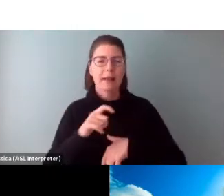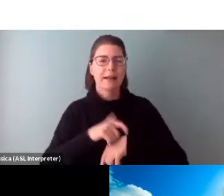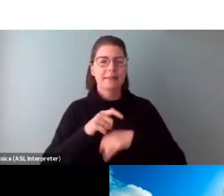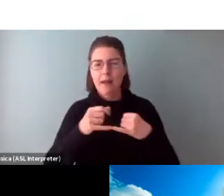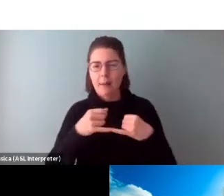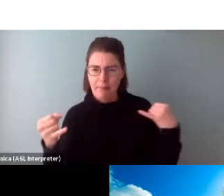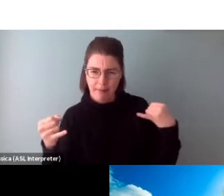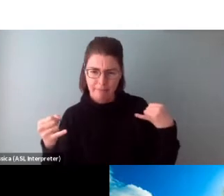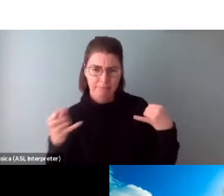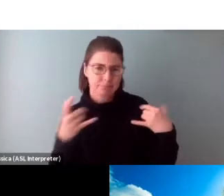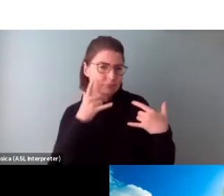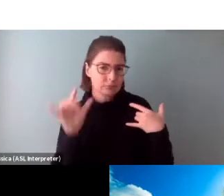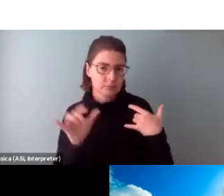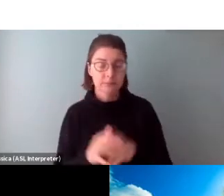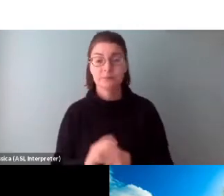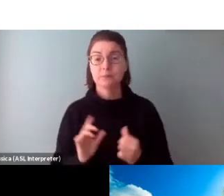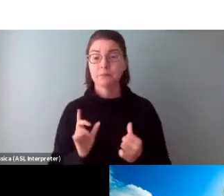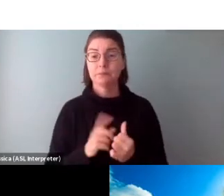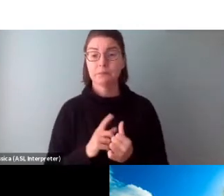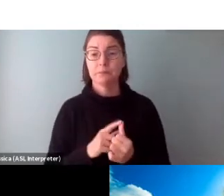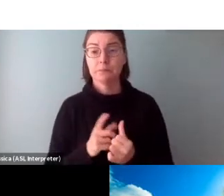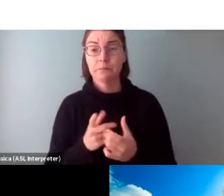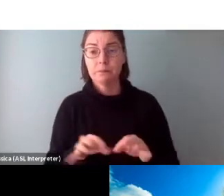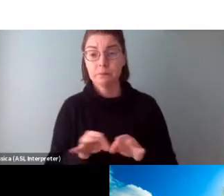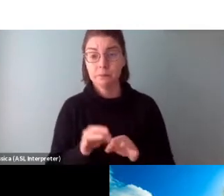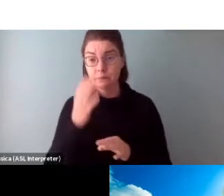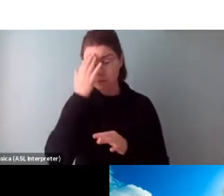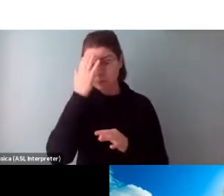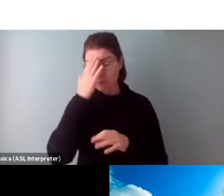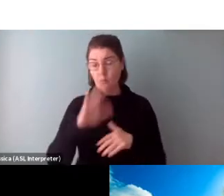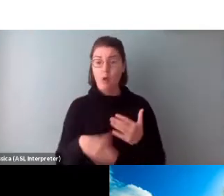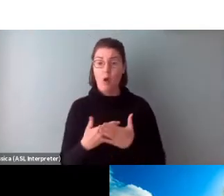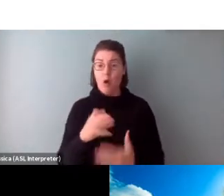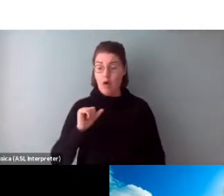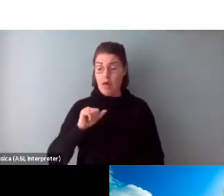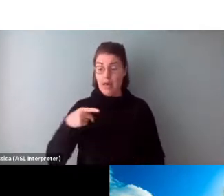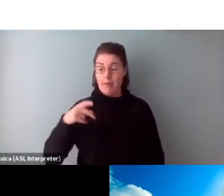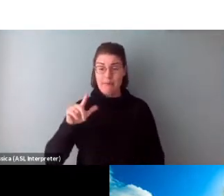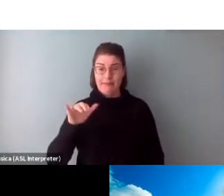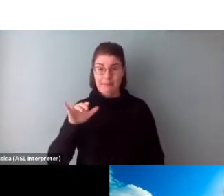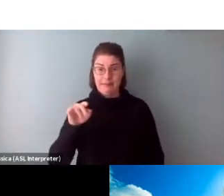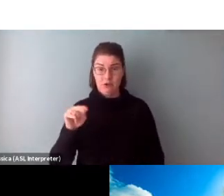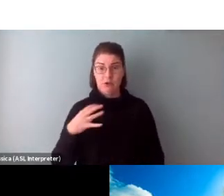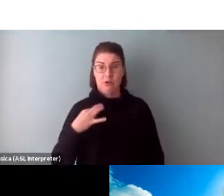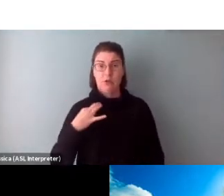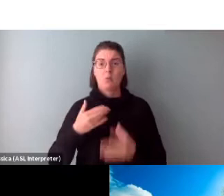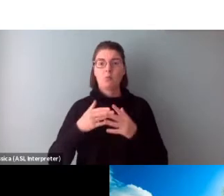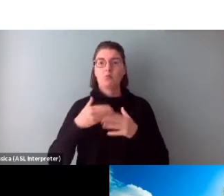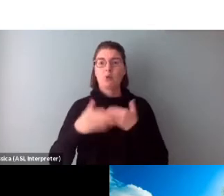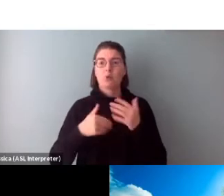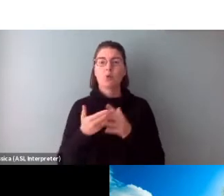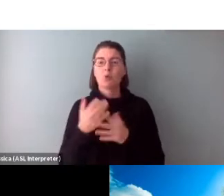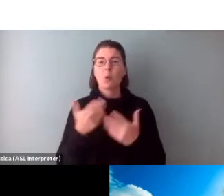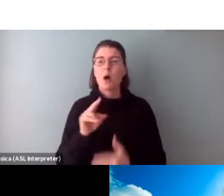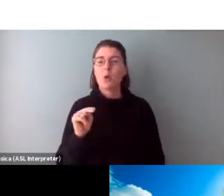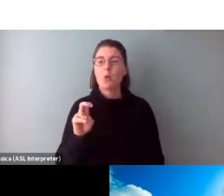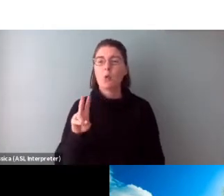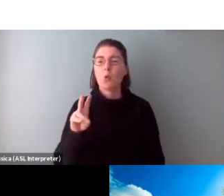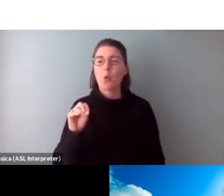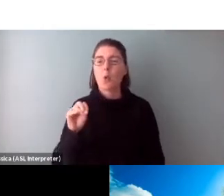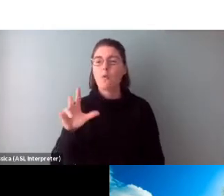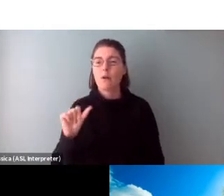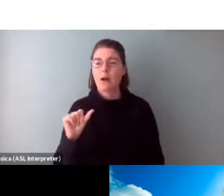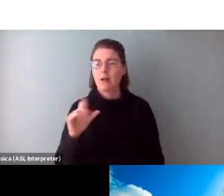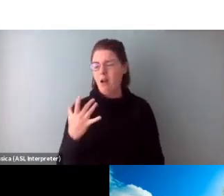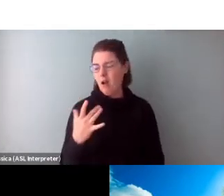The first thing to know is that all applications are submitted and processed through NOVA, which is the Ontario Arts Council's